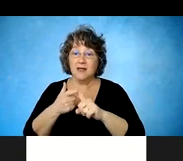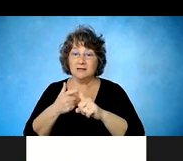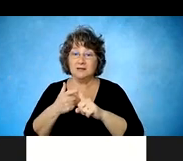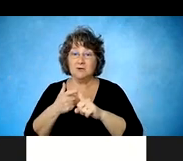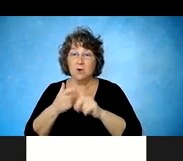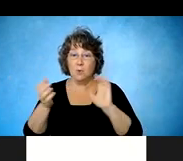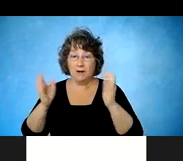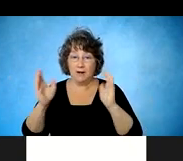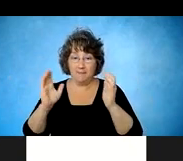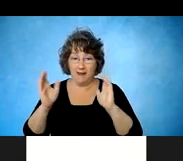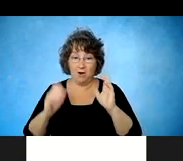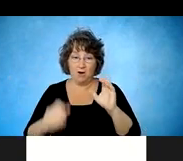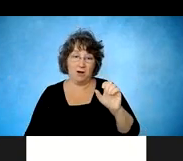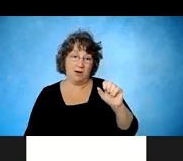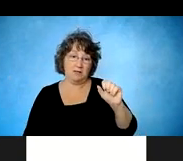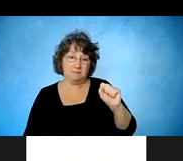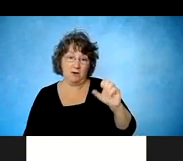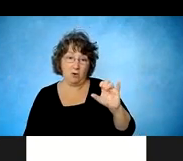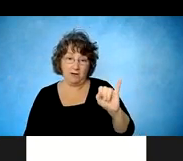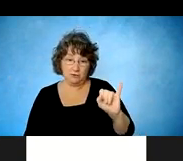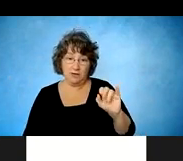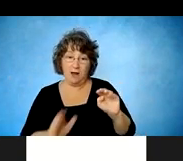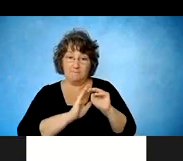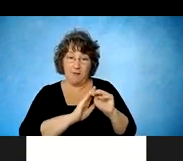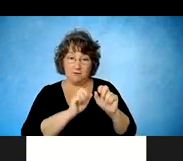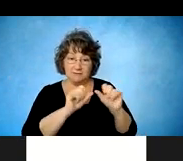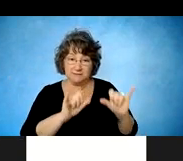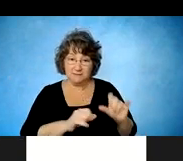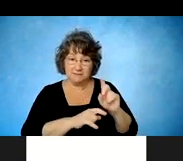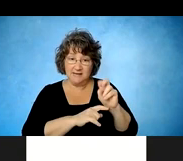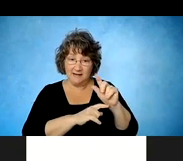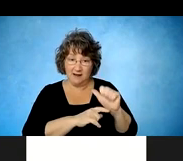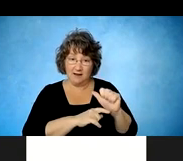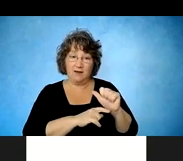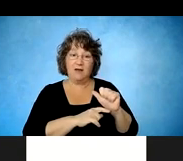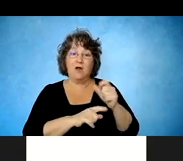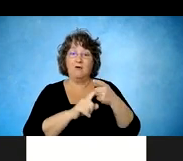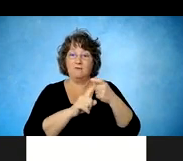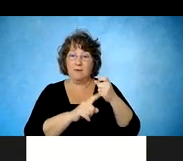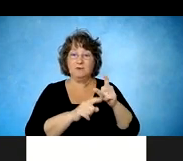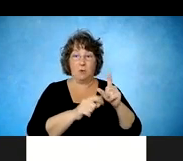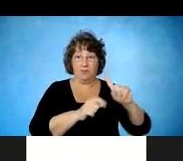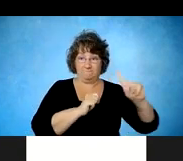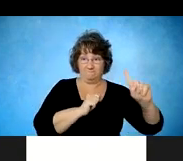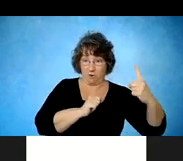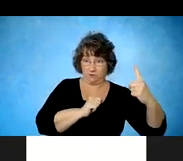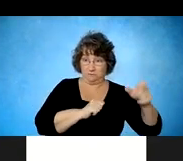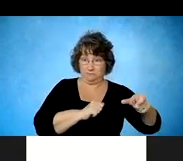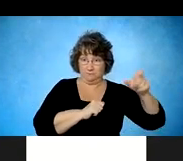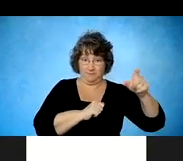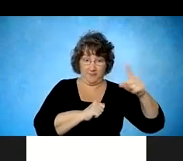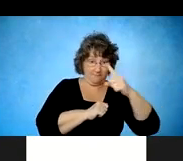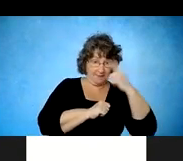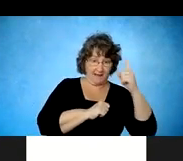cord injury model systems data again, but during the years of 2011 to 2016, which is shown in gray.